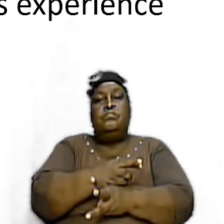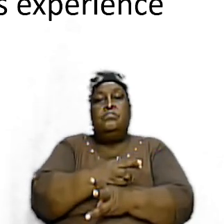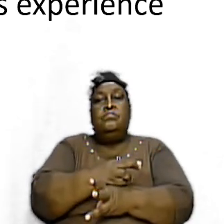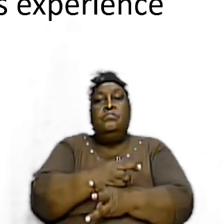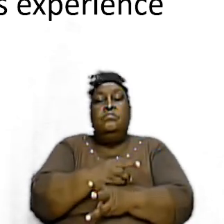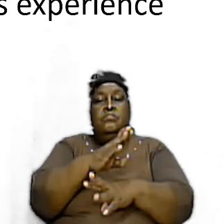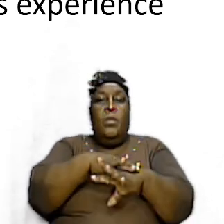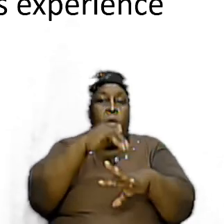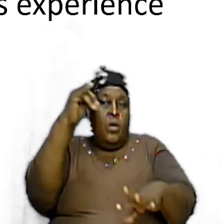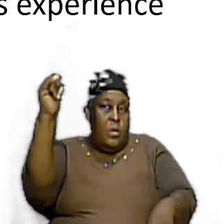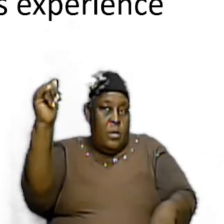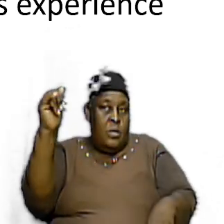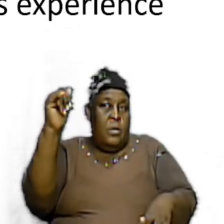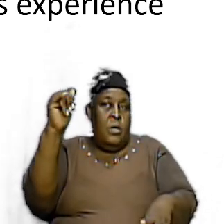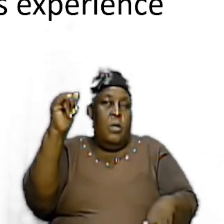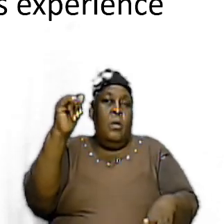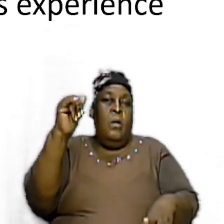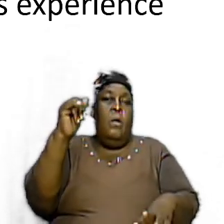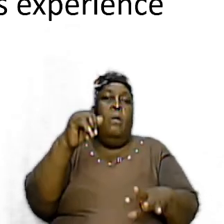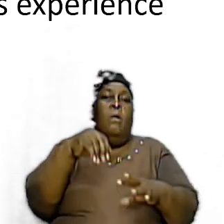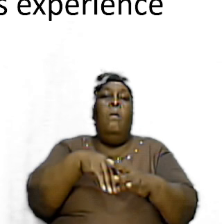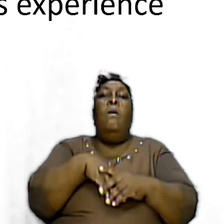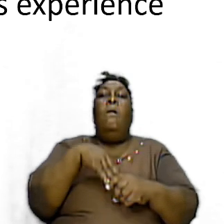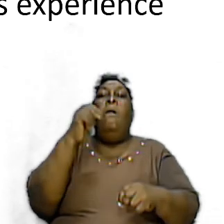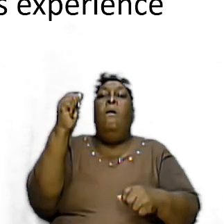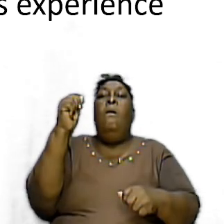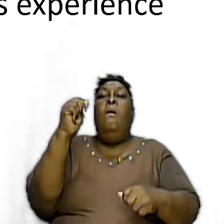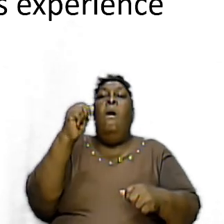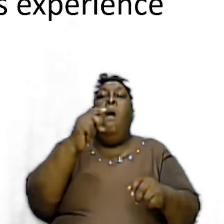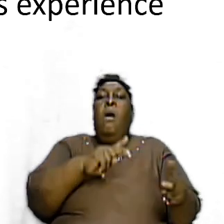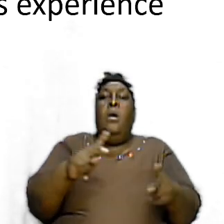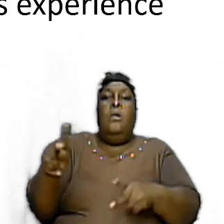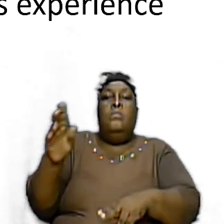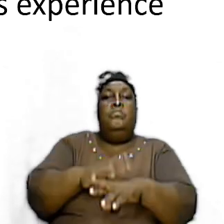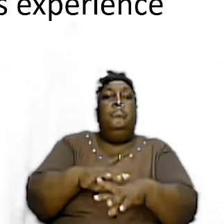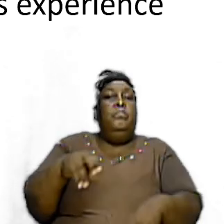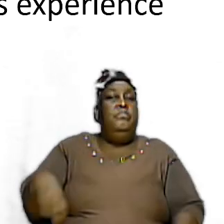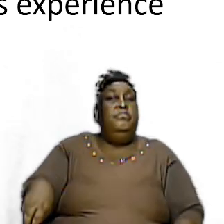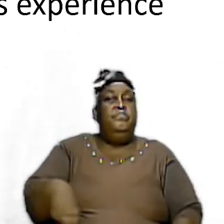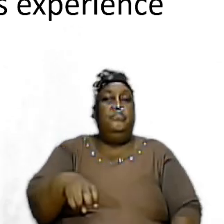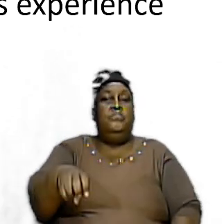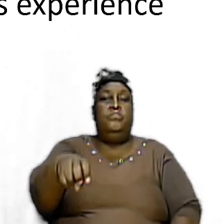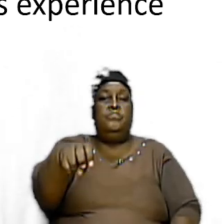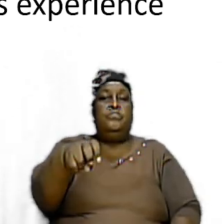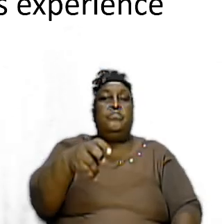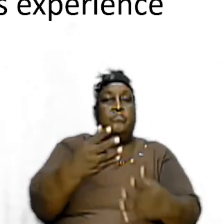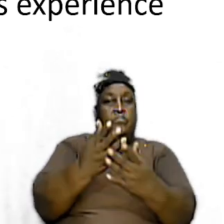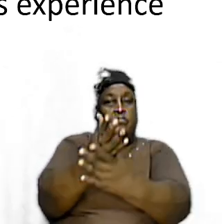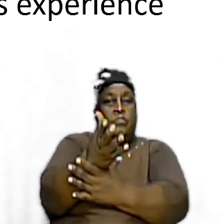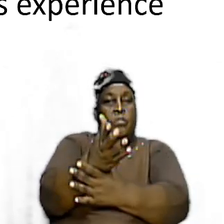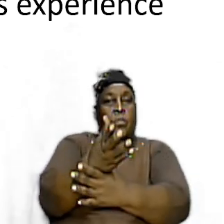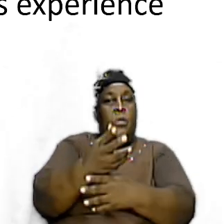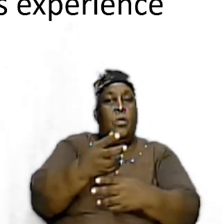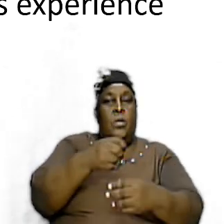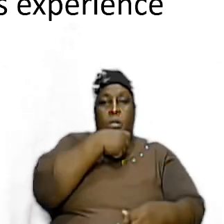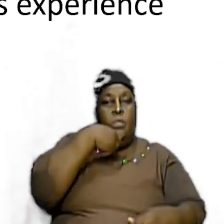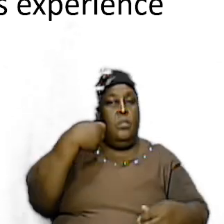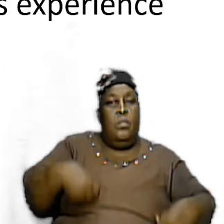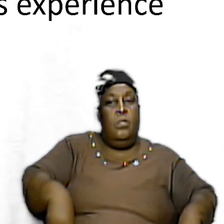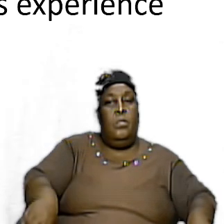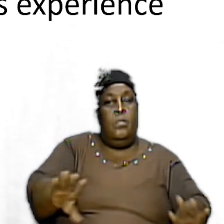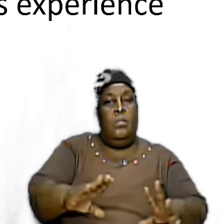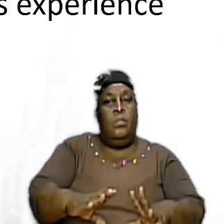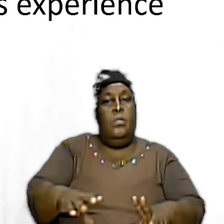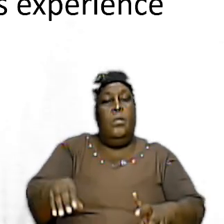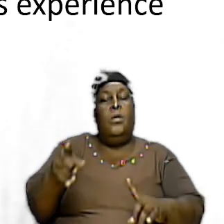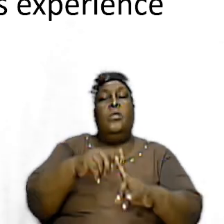called out of that and then being placed on a journey through a wilderness until